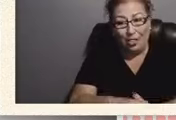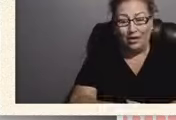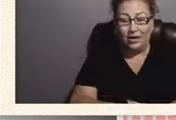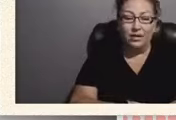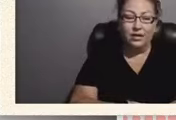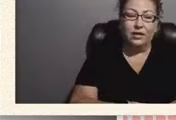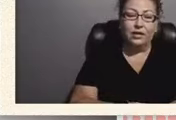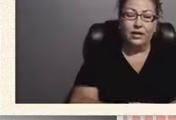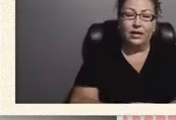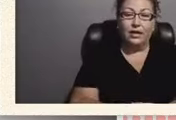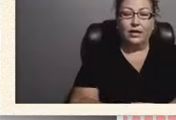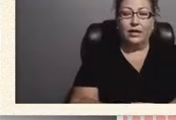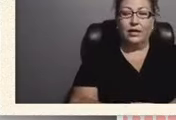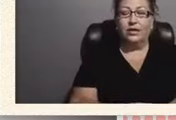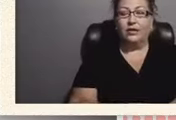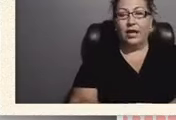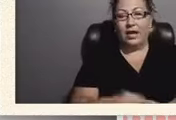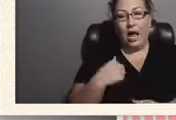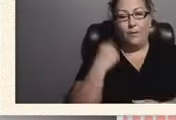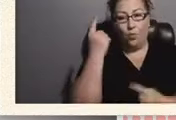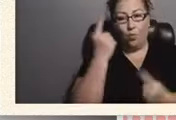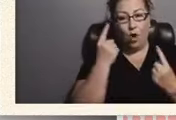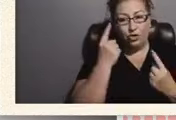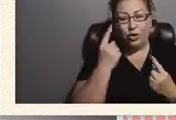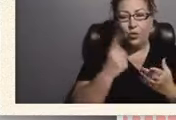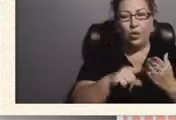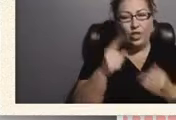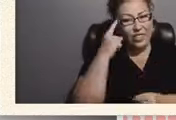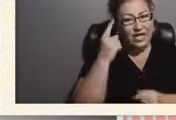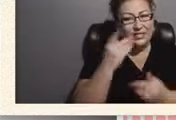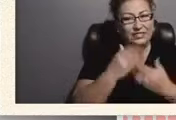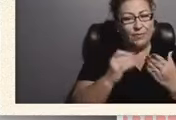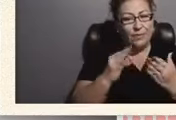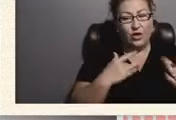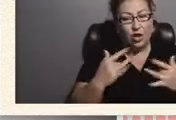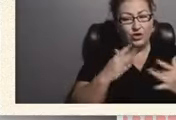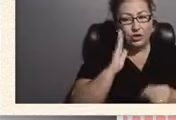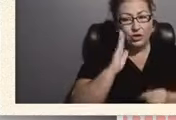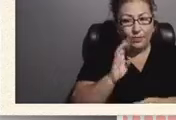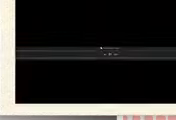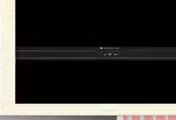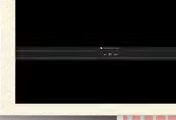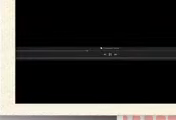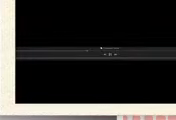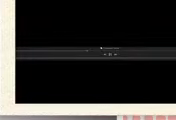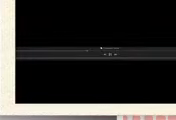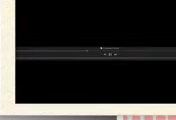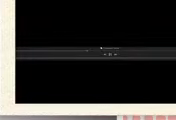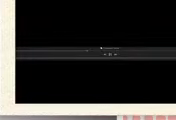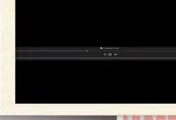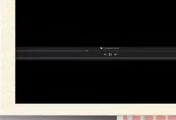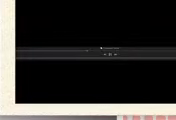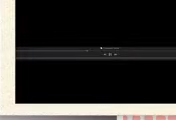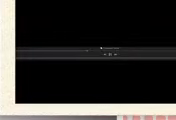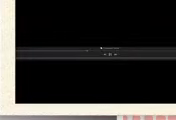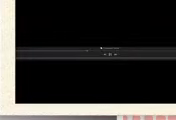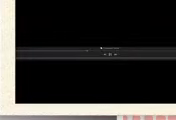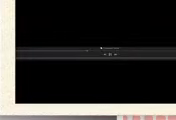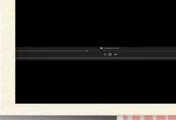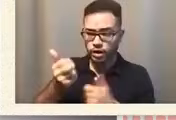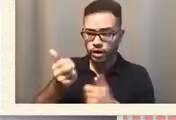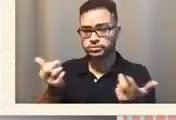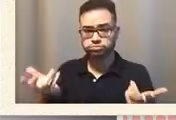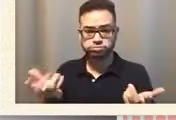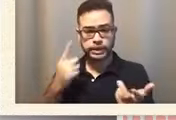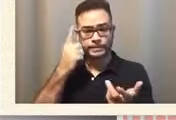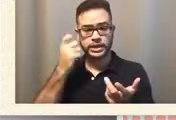I'm wondering, what do you think some of the concerns would be with other parents or yourself? Because you're going to,